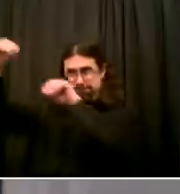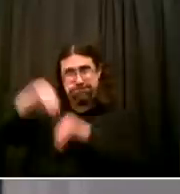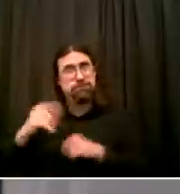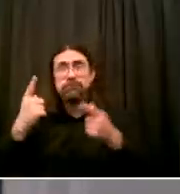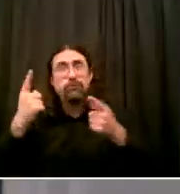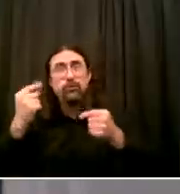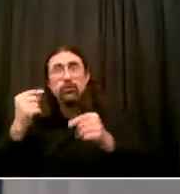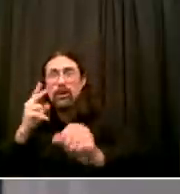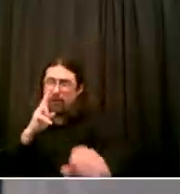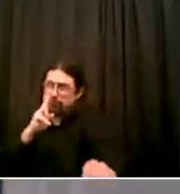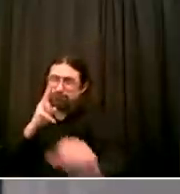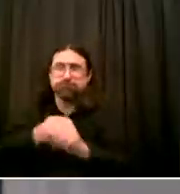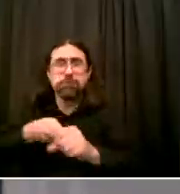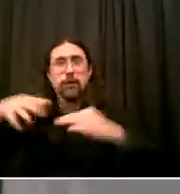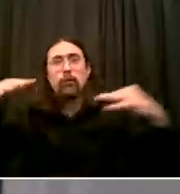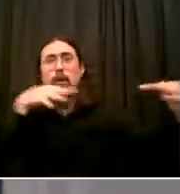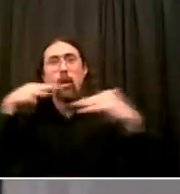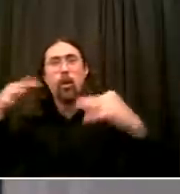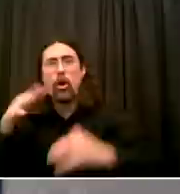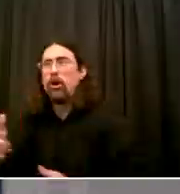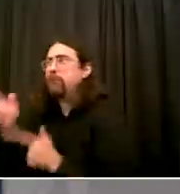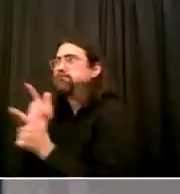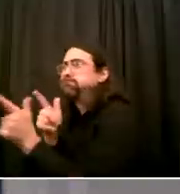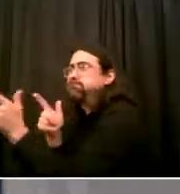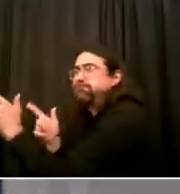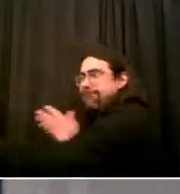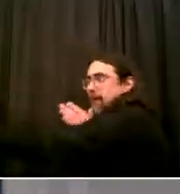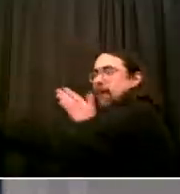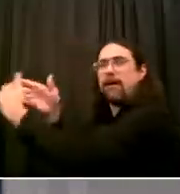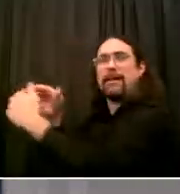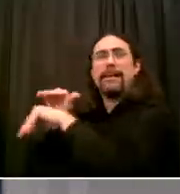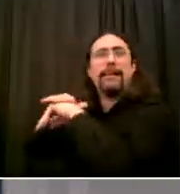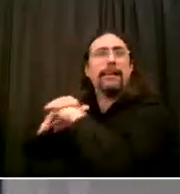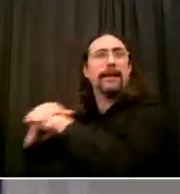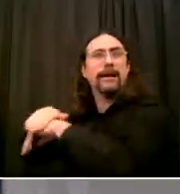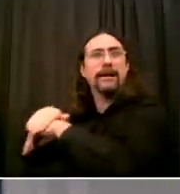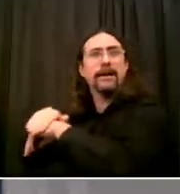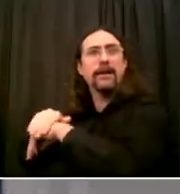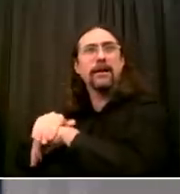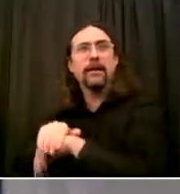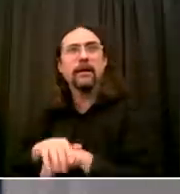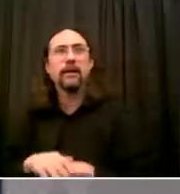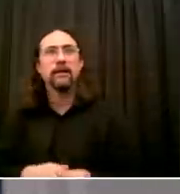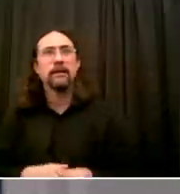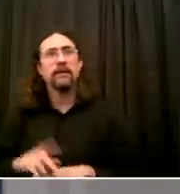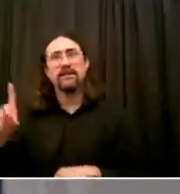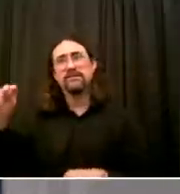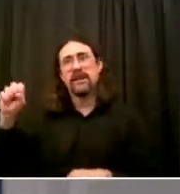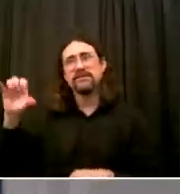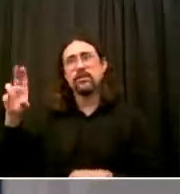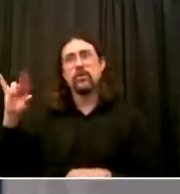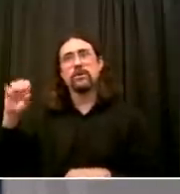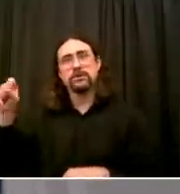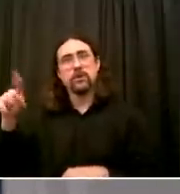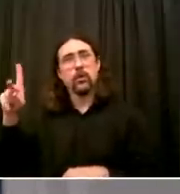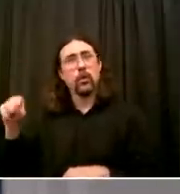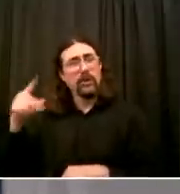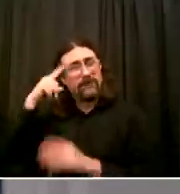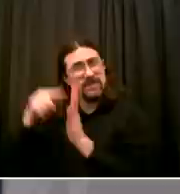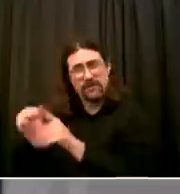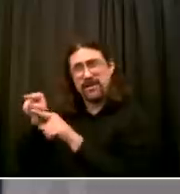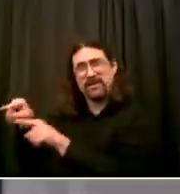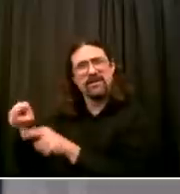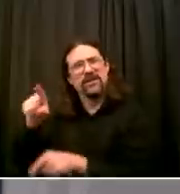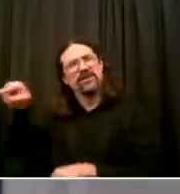Washington D.C. that there's a monument to Lincoln There's a monument to George Washington And there's a monument